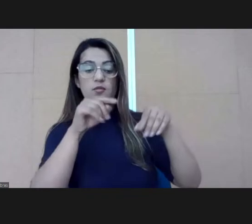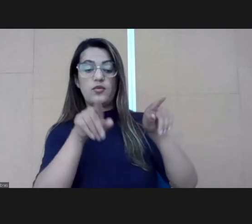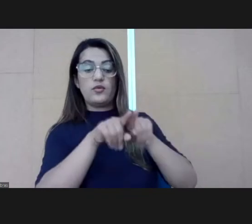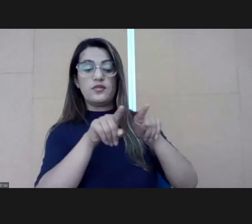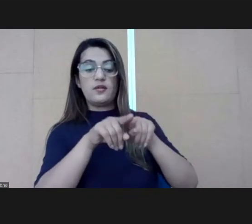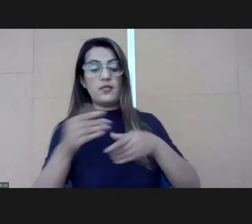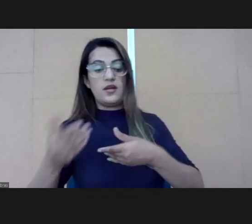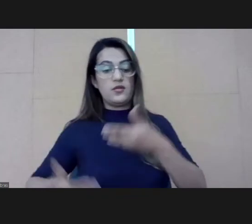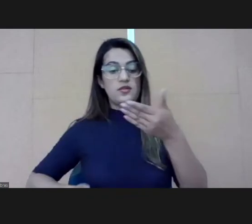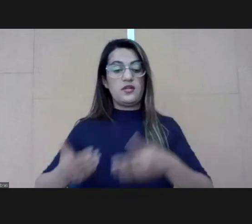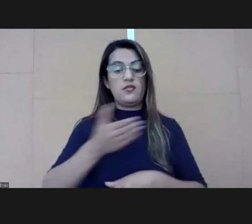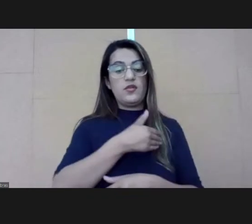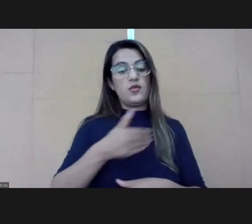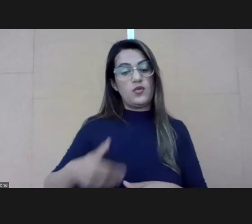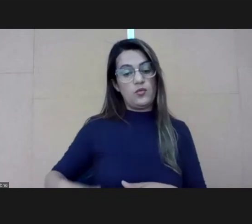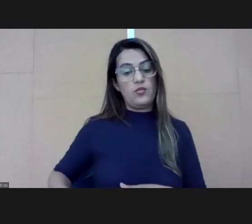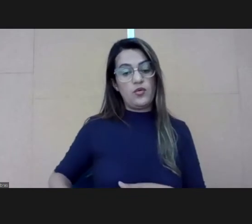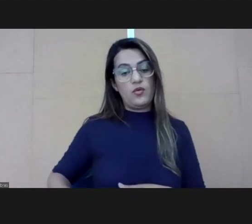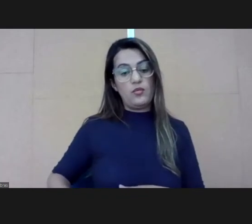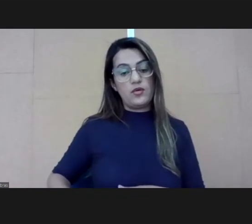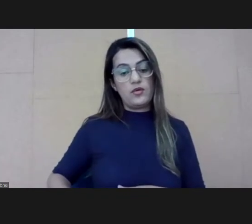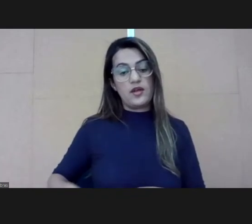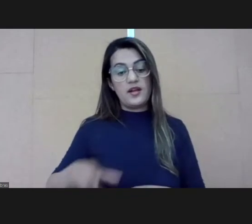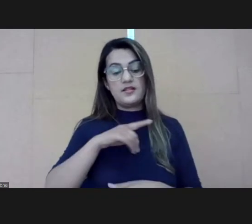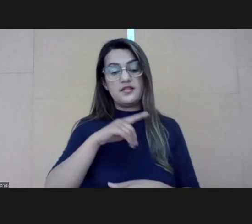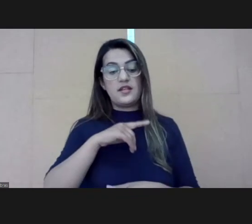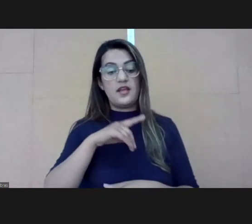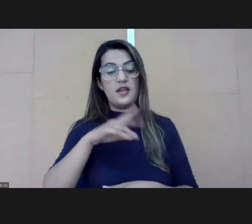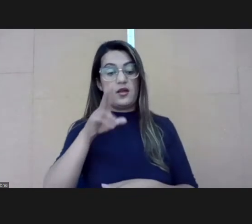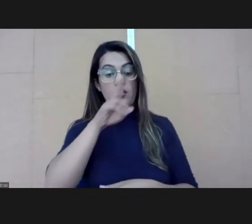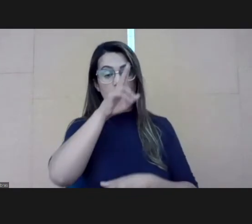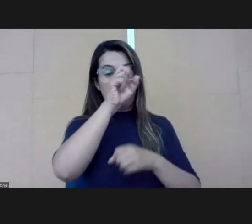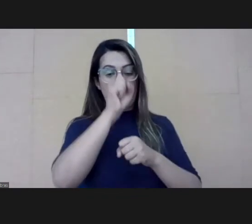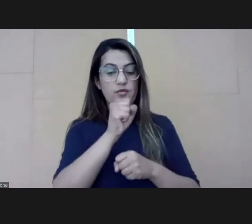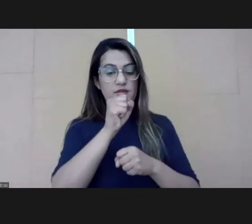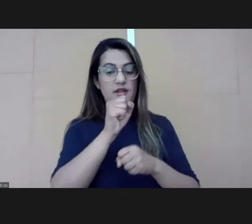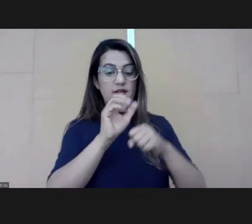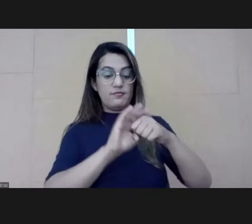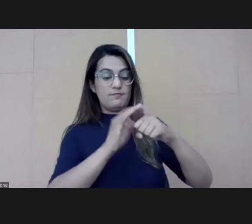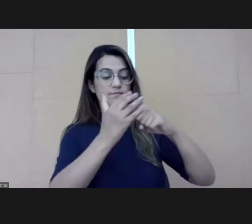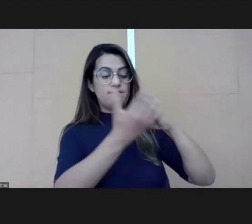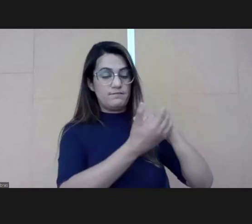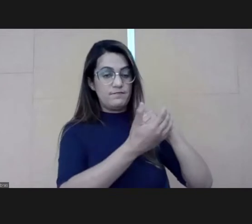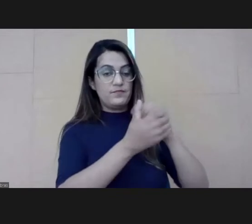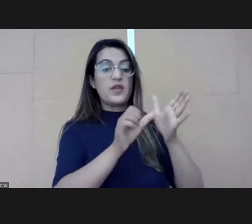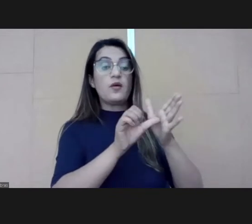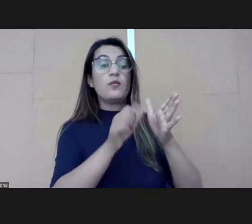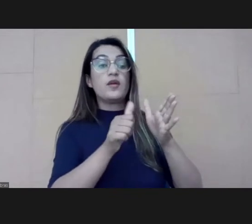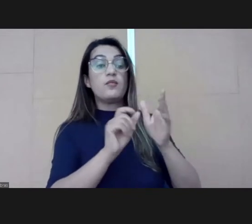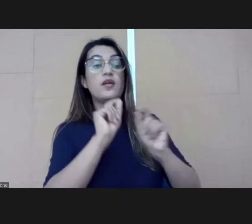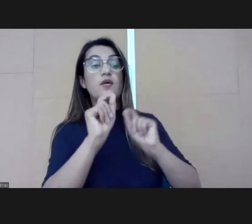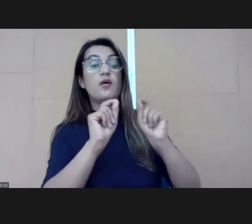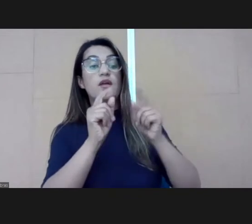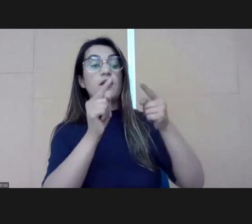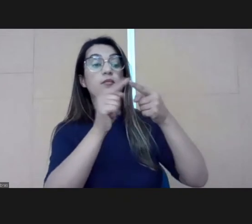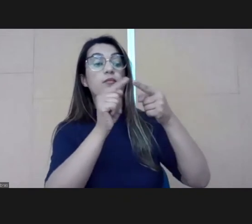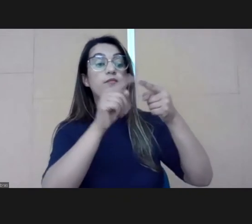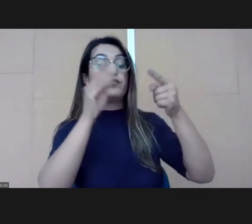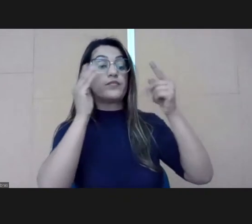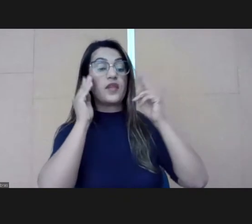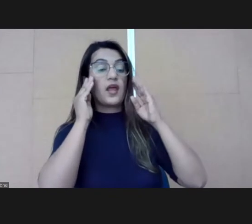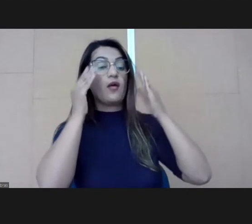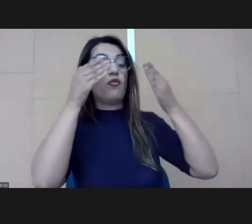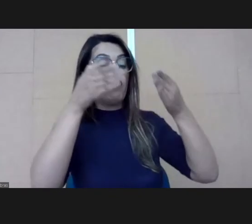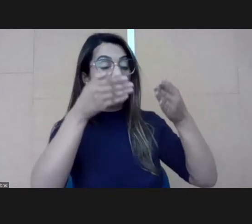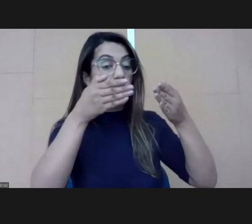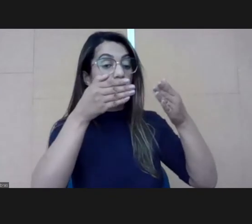through COVID. And the first superpower for a public service leader is focus, the ability to focus on the business that needs to